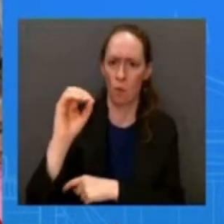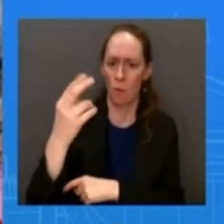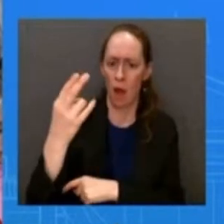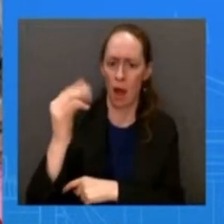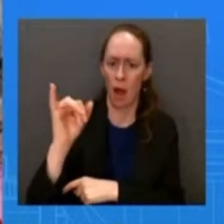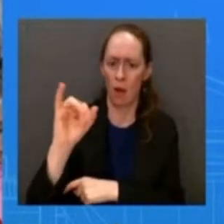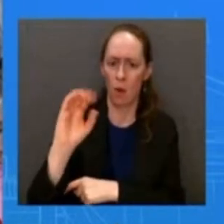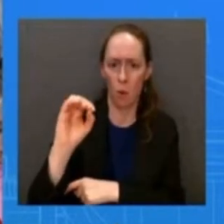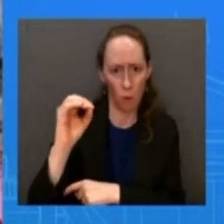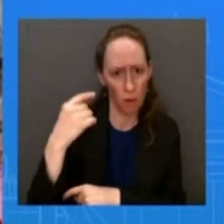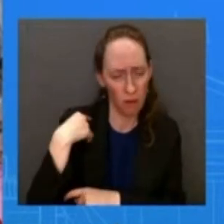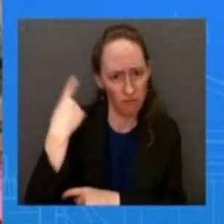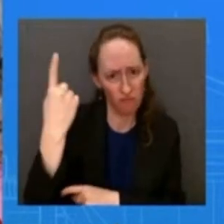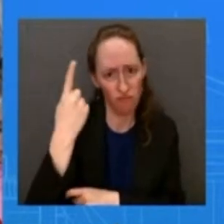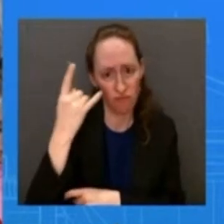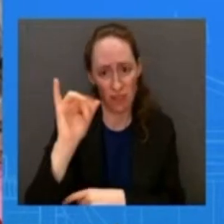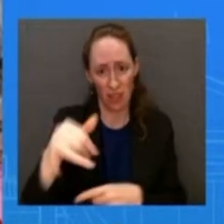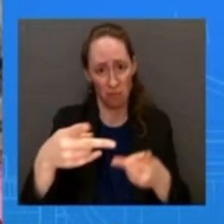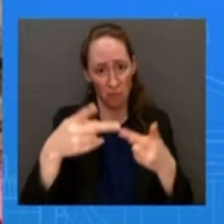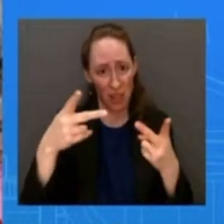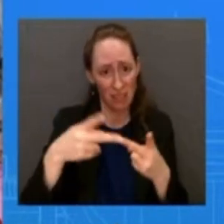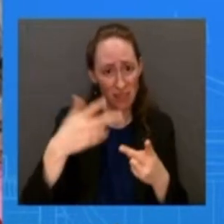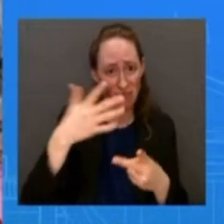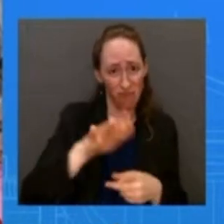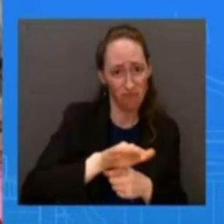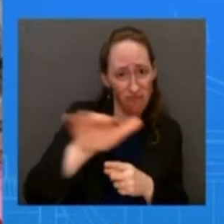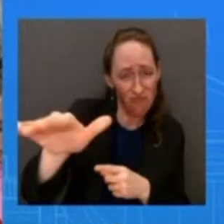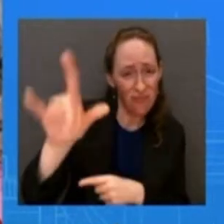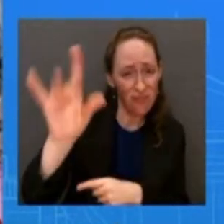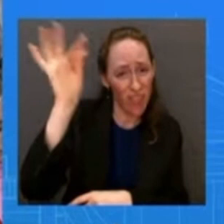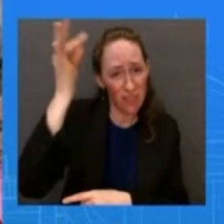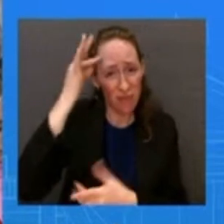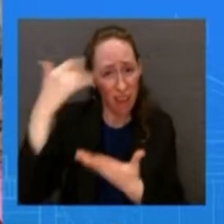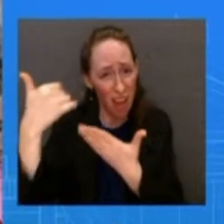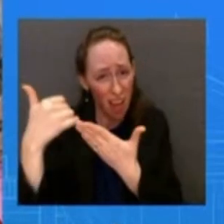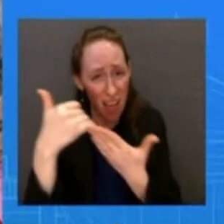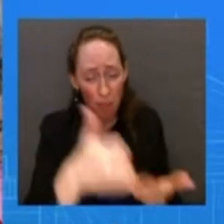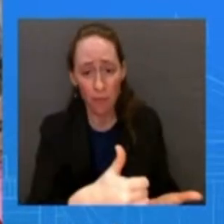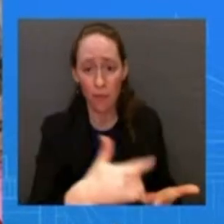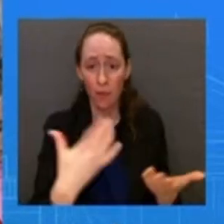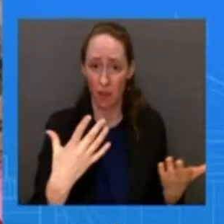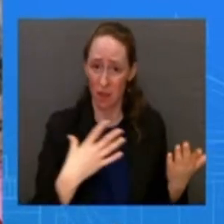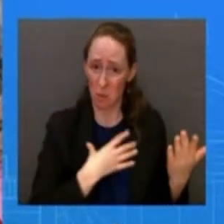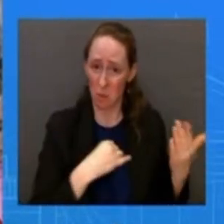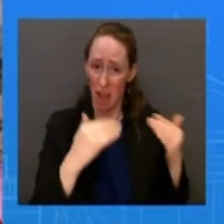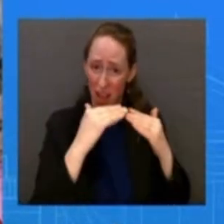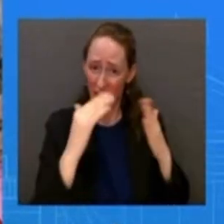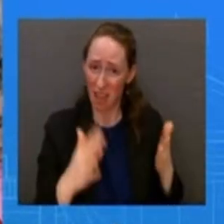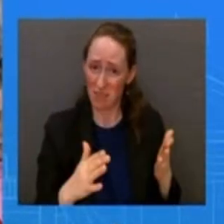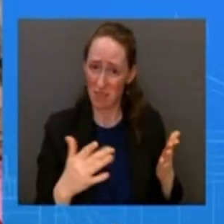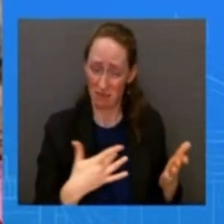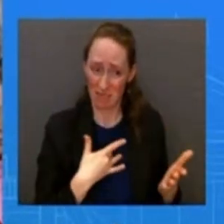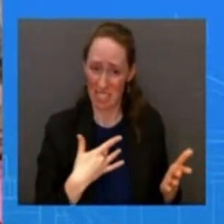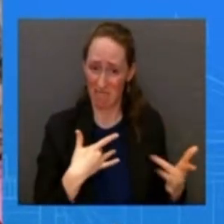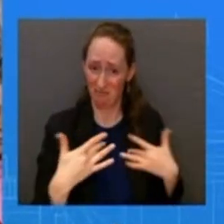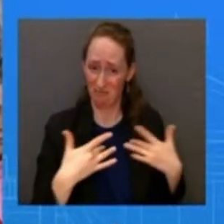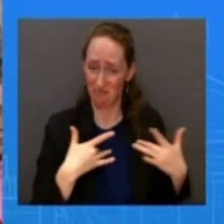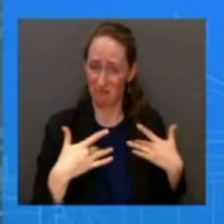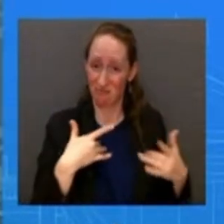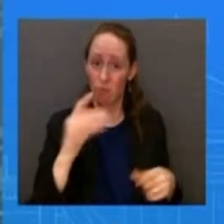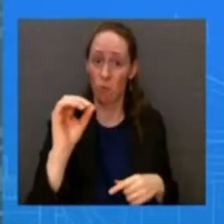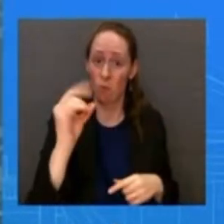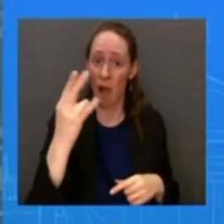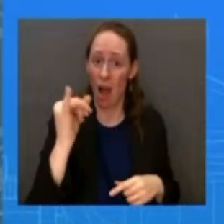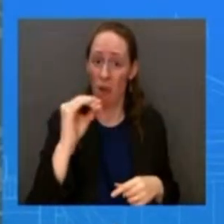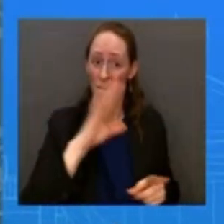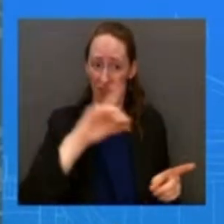also is the administration is the white house confident in the way that the authorities in ohio are handling it and the way the railroad is handling it so i'll say